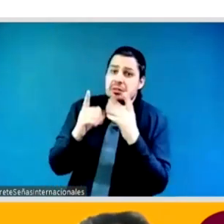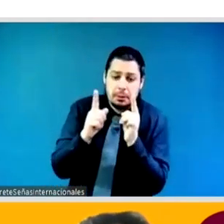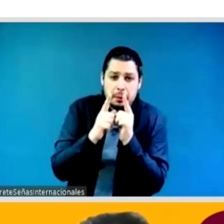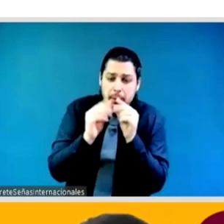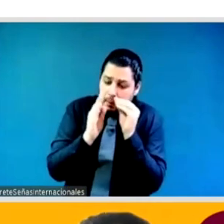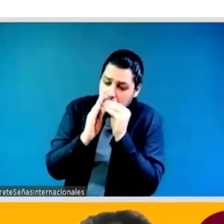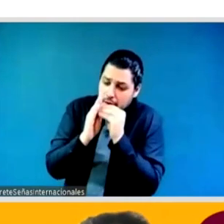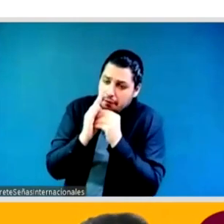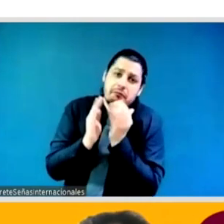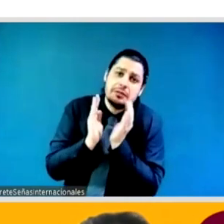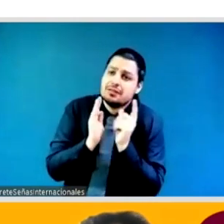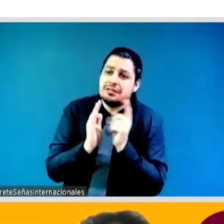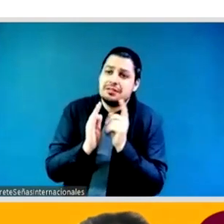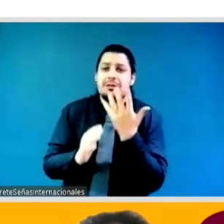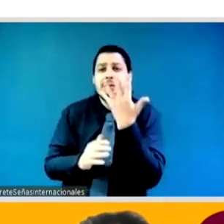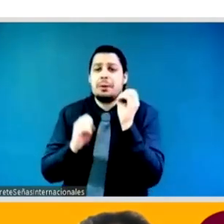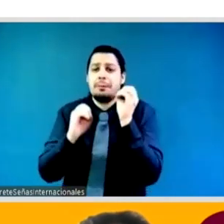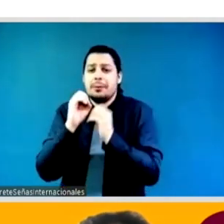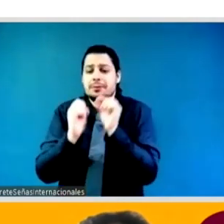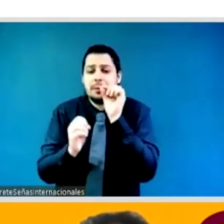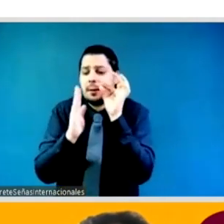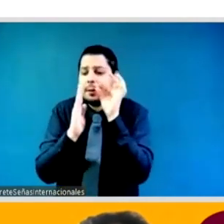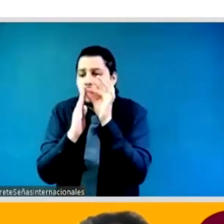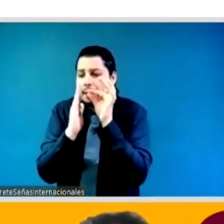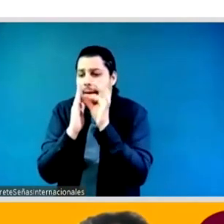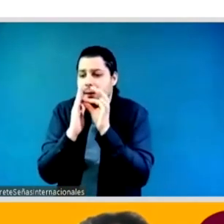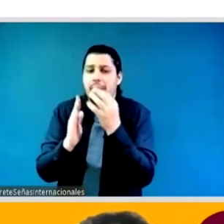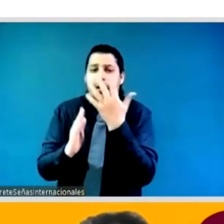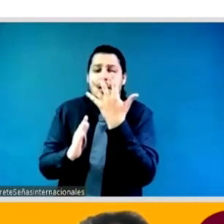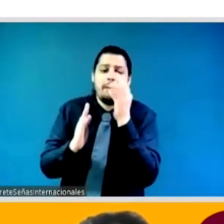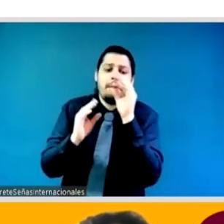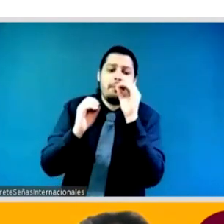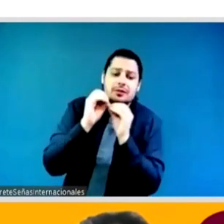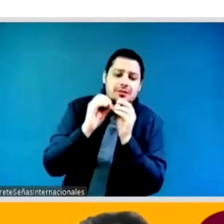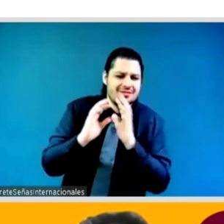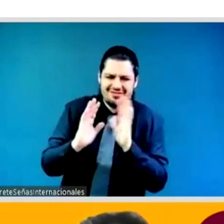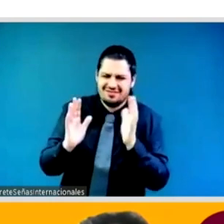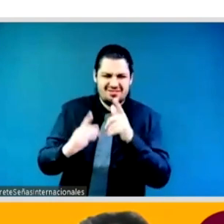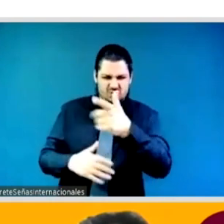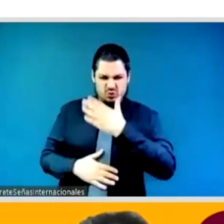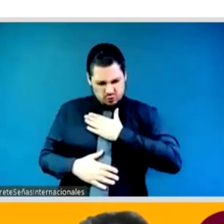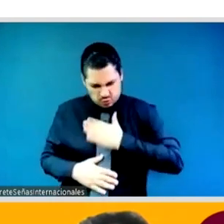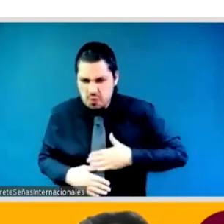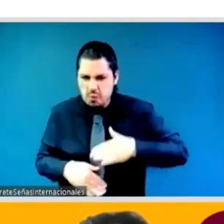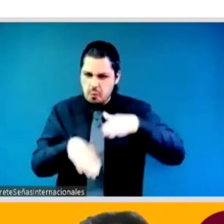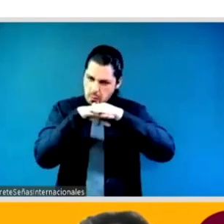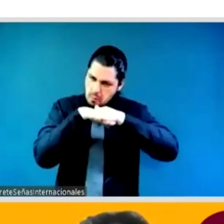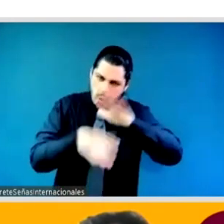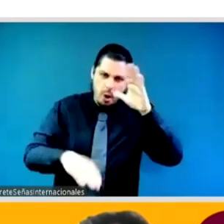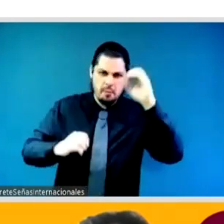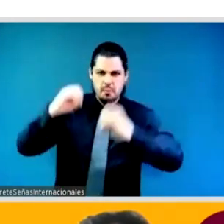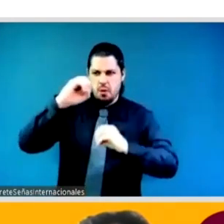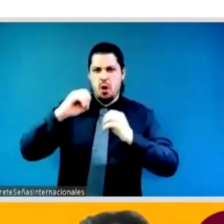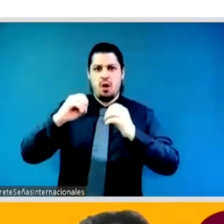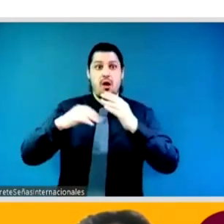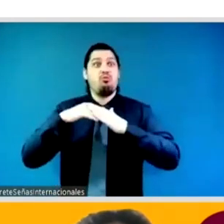your ambition cannot be high enough and we can all make it happen so what's keeping us back to